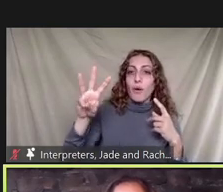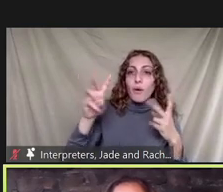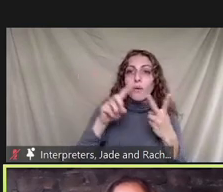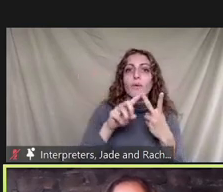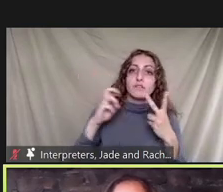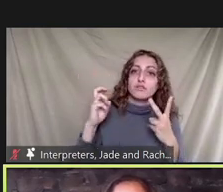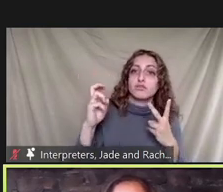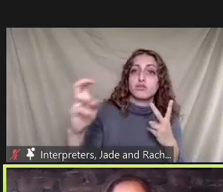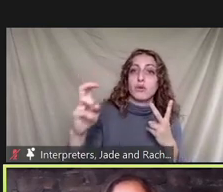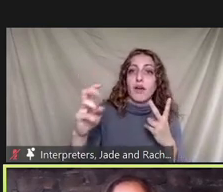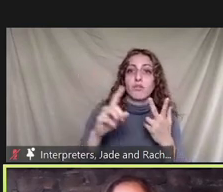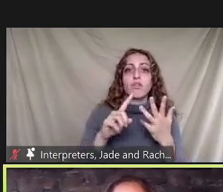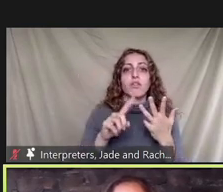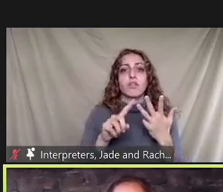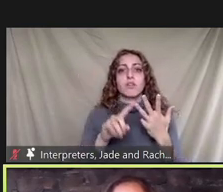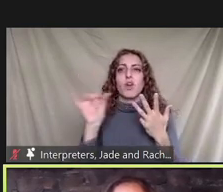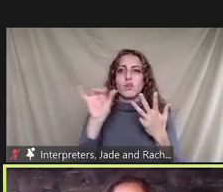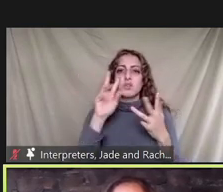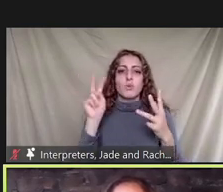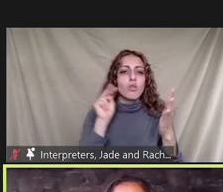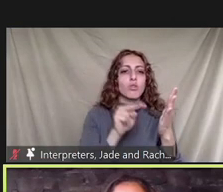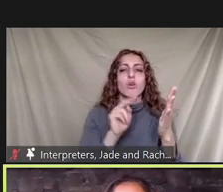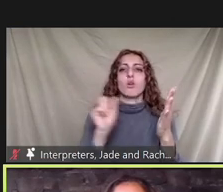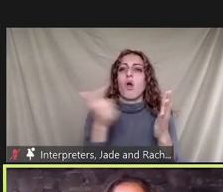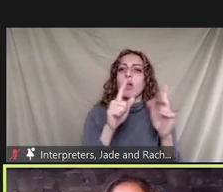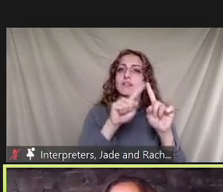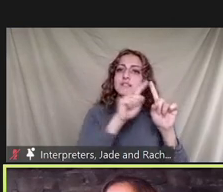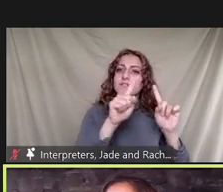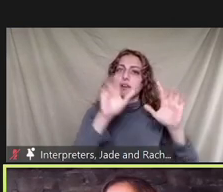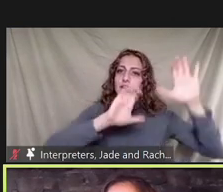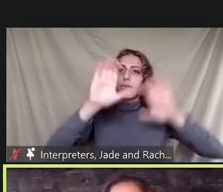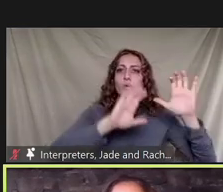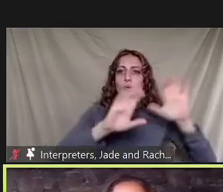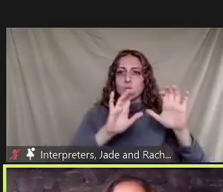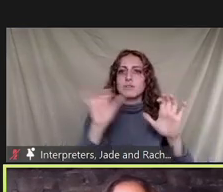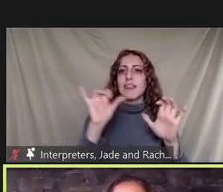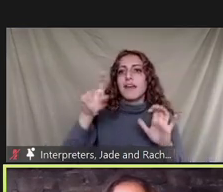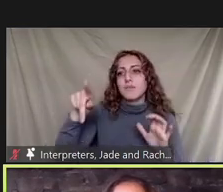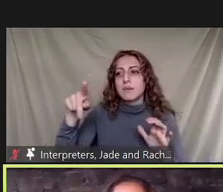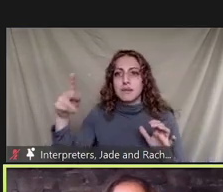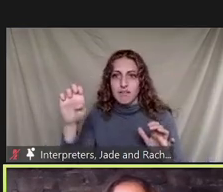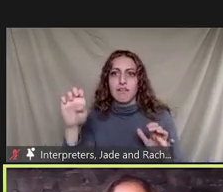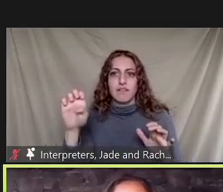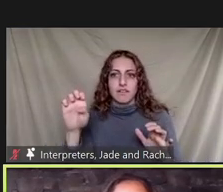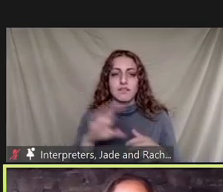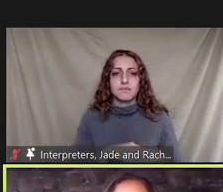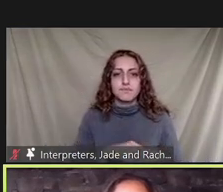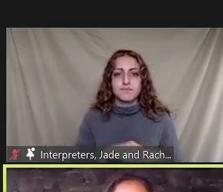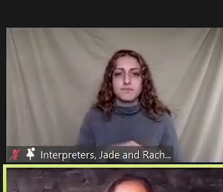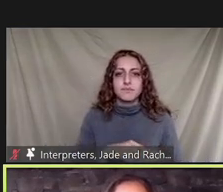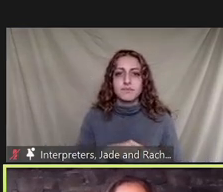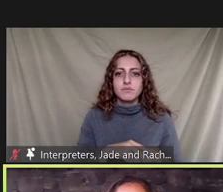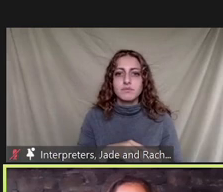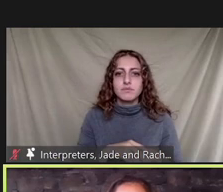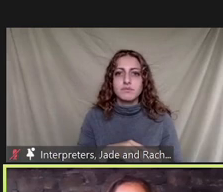the materials and chemicals and we heard recently about ppe uh just a minute ago okay so next slide so just